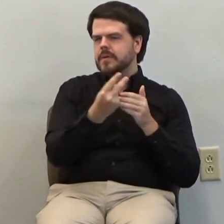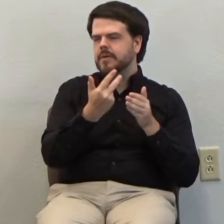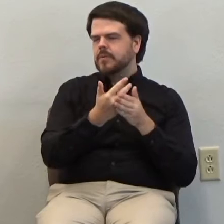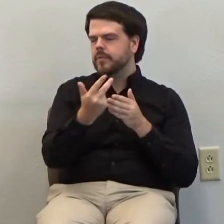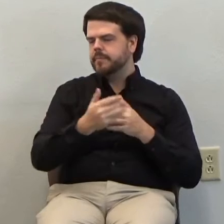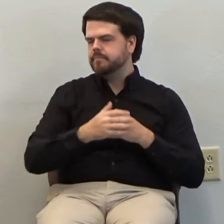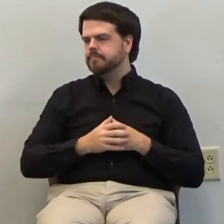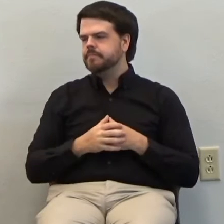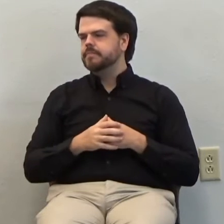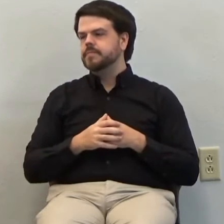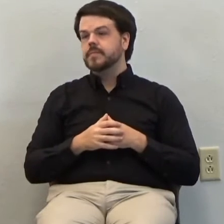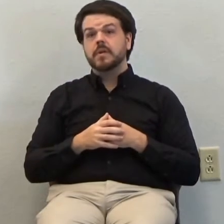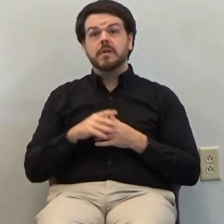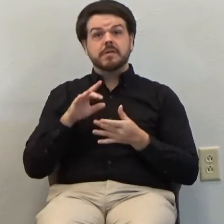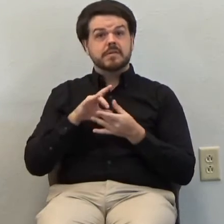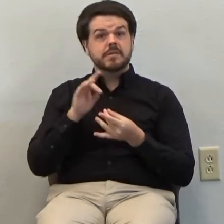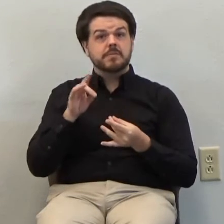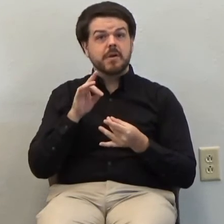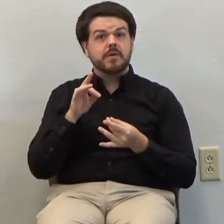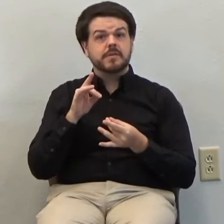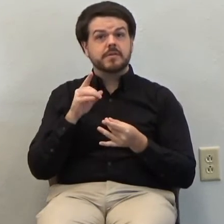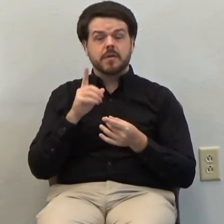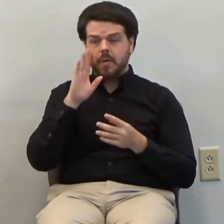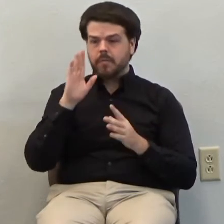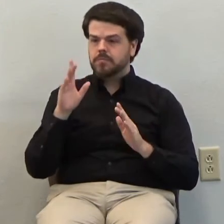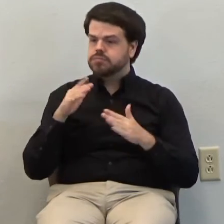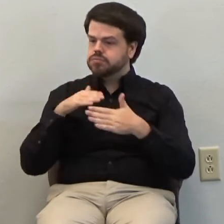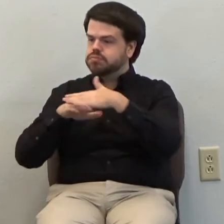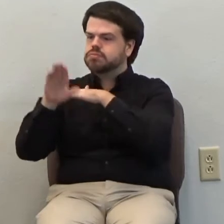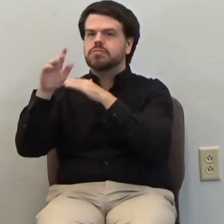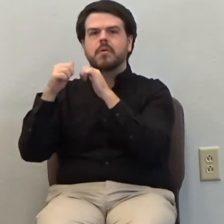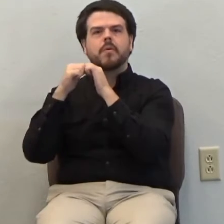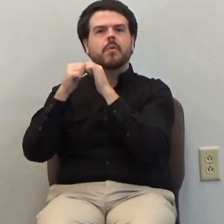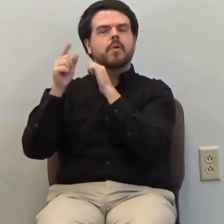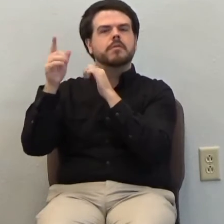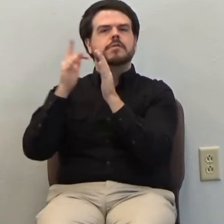in our spirits. When we die, our spirits go immediately into glory.